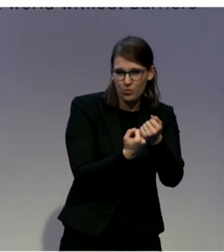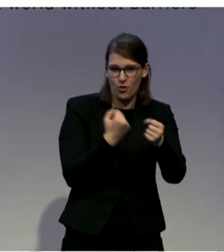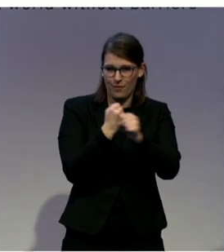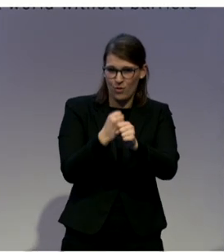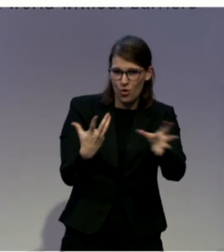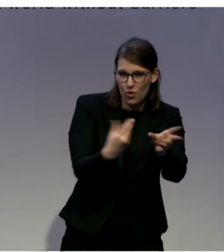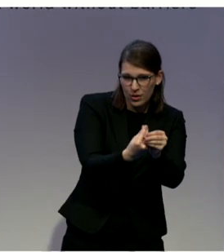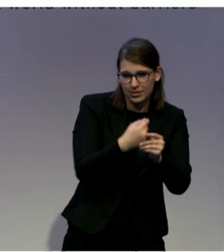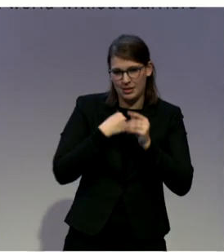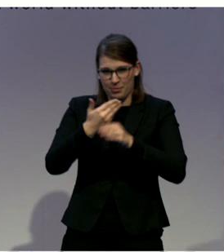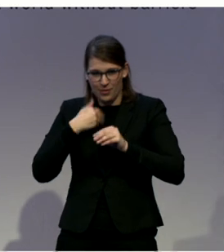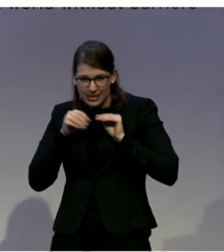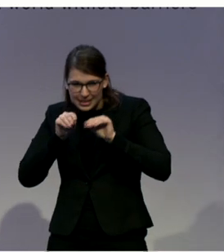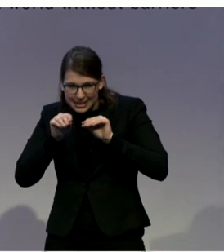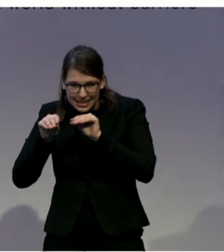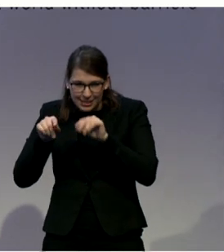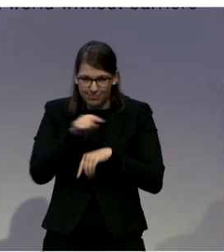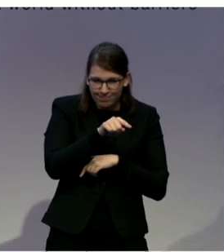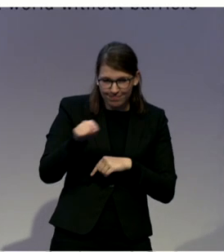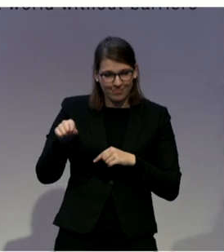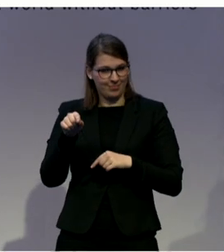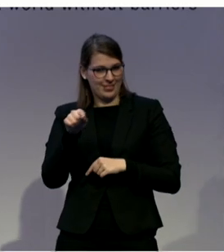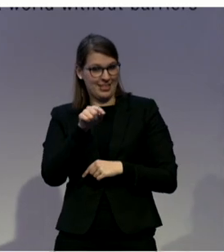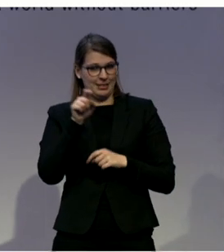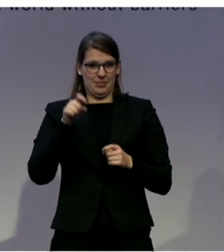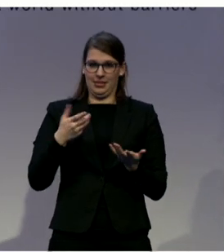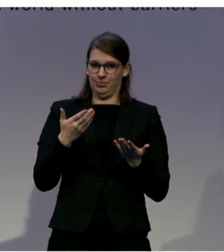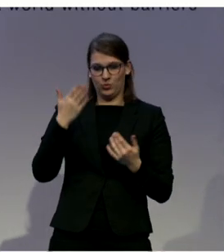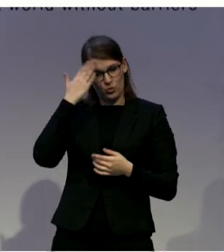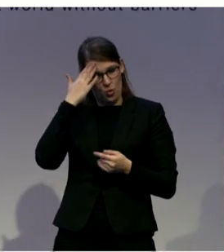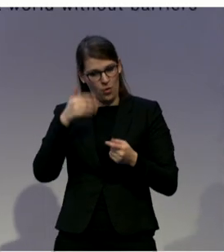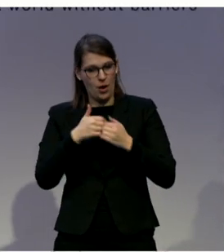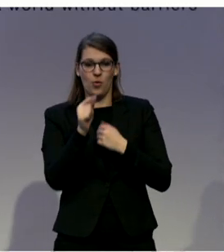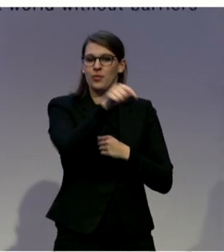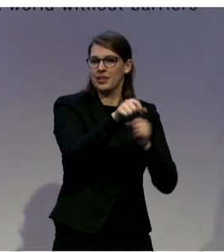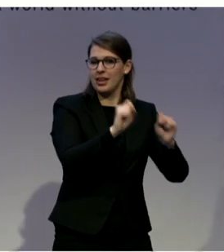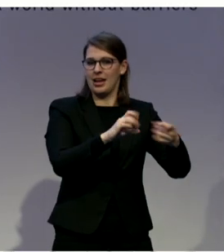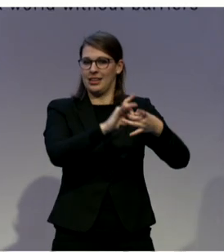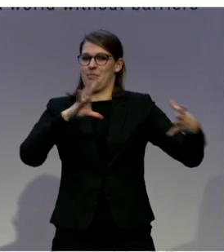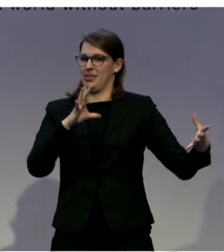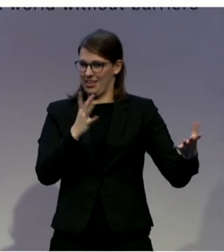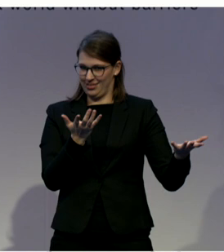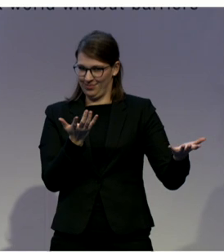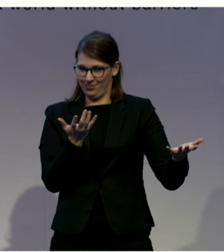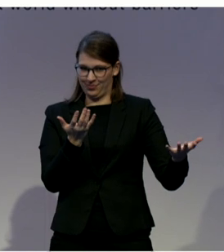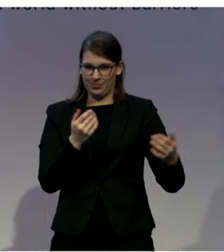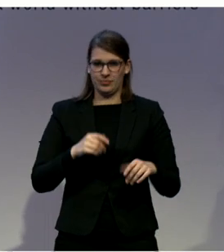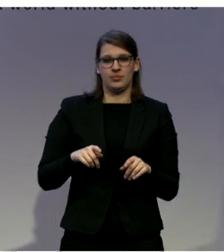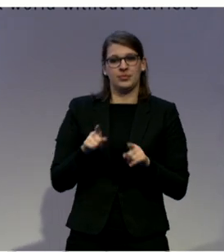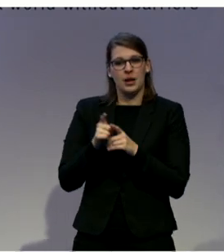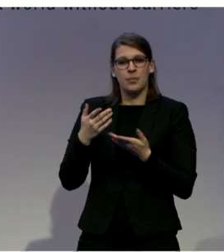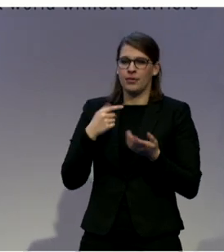supporting. The people themselves were exposed to different aspects of community life. And again, with real attempts to put in place high